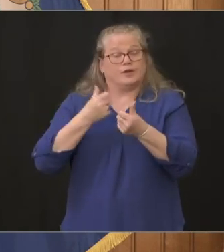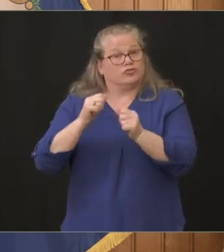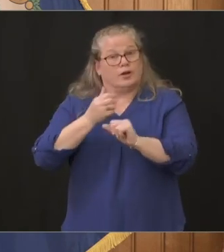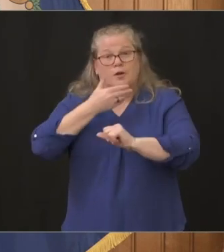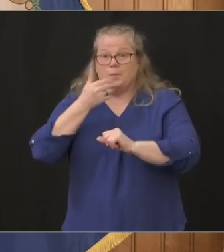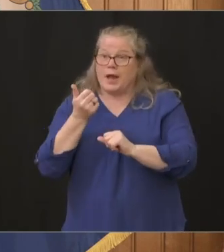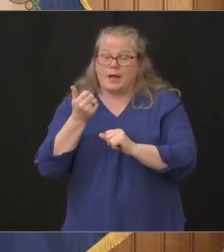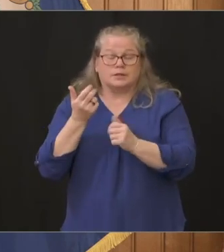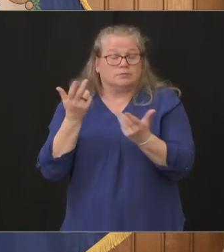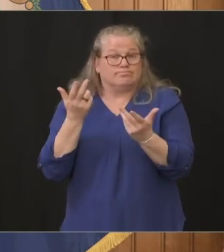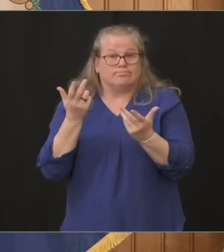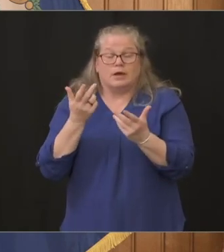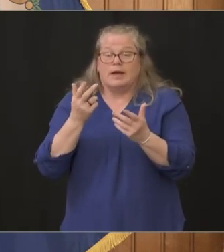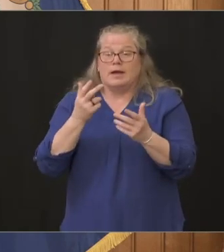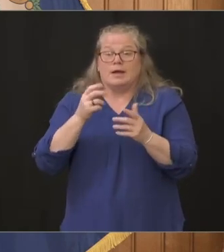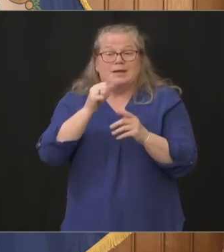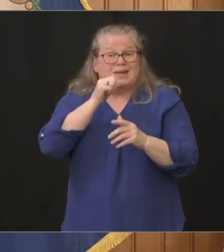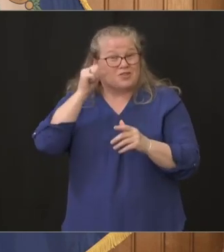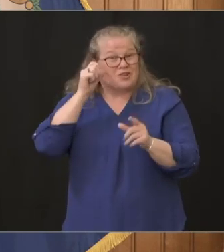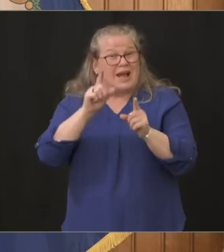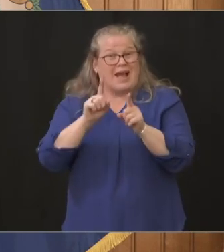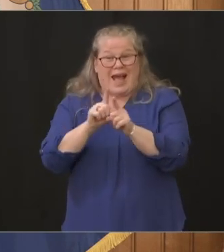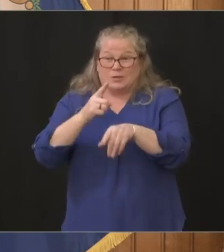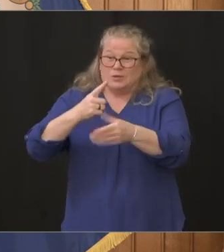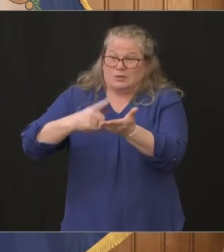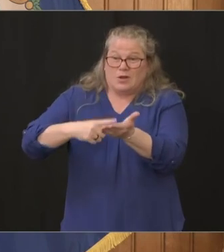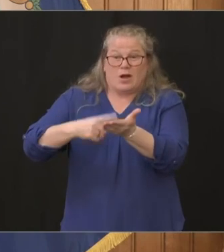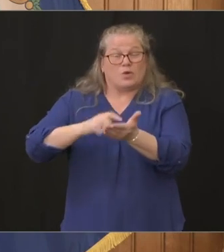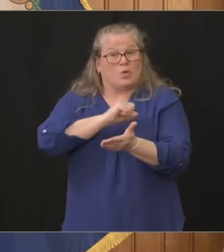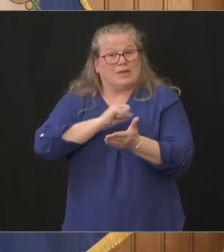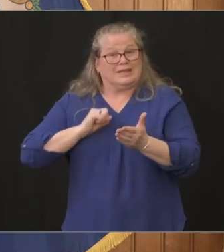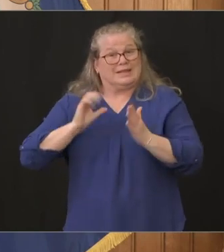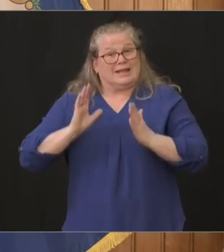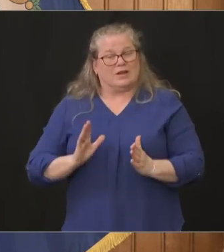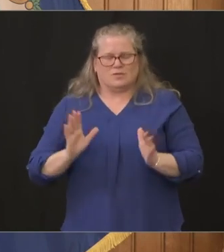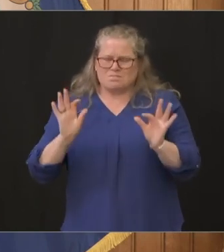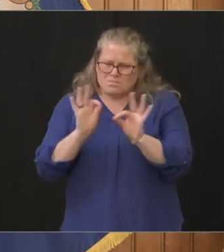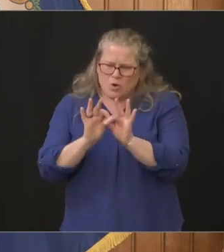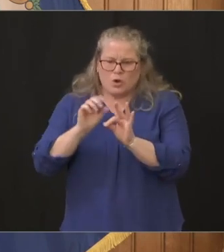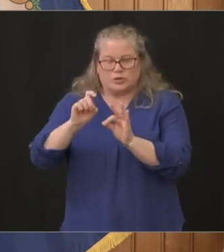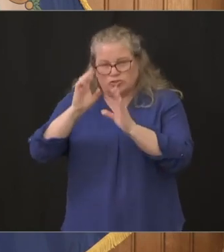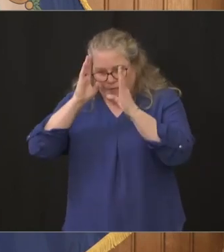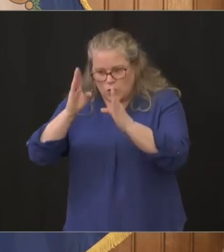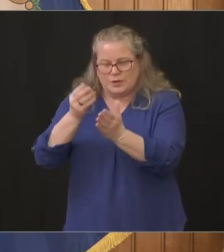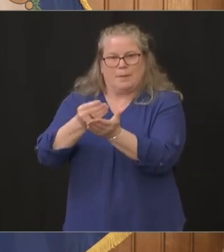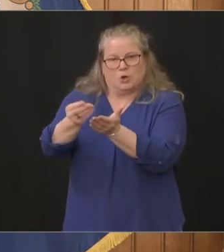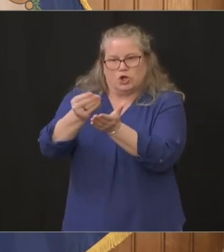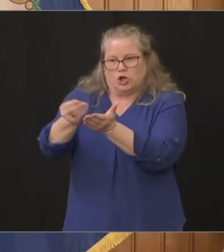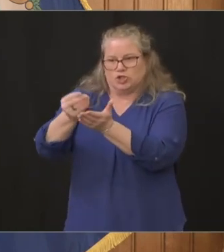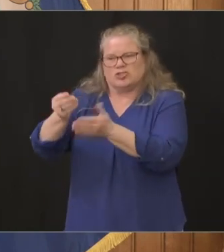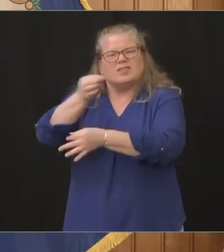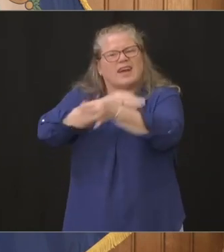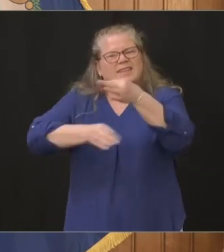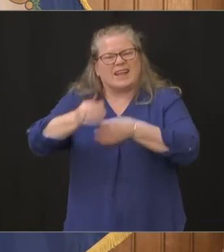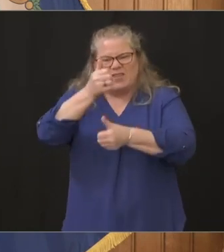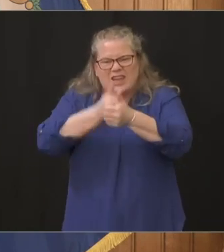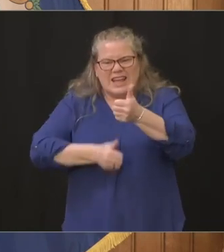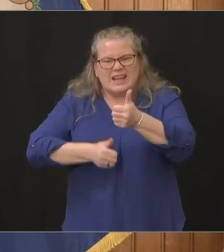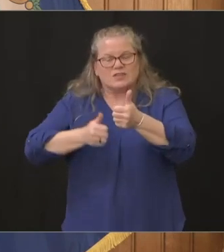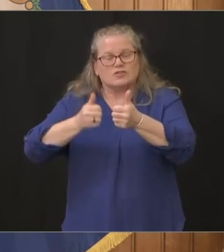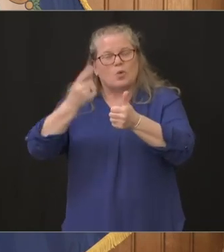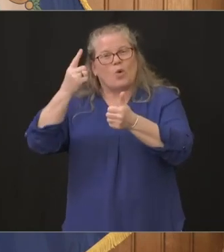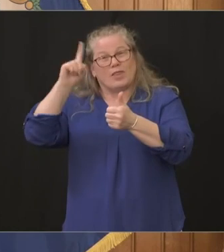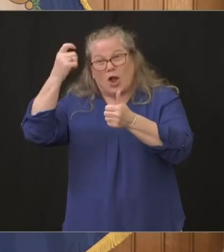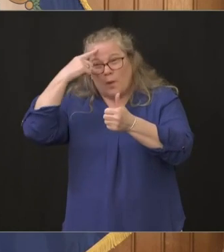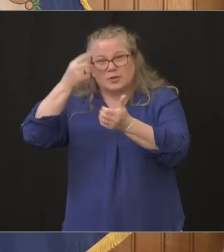about yesterday with the senators it really should be essentially focused to purchasing effort rather than have every state out there on their own potentially